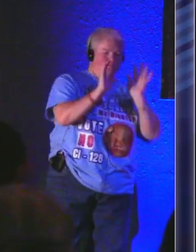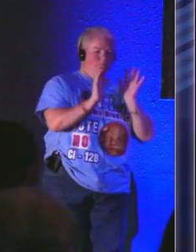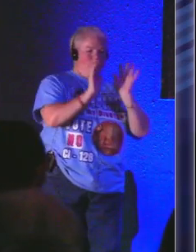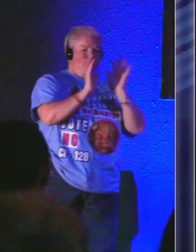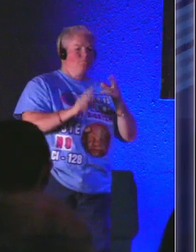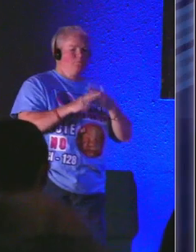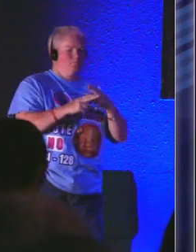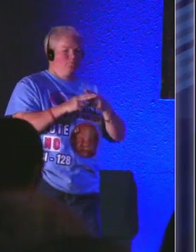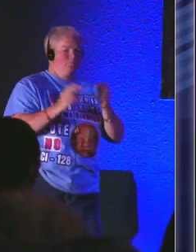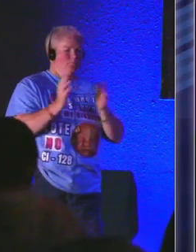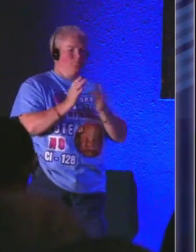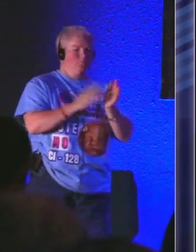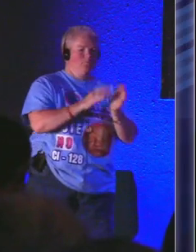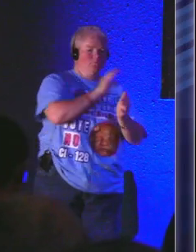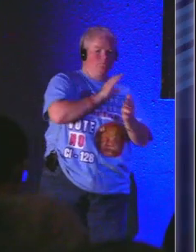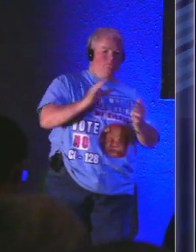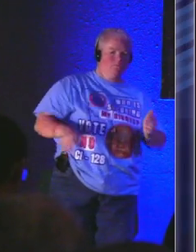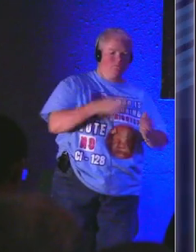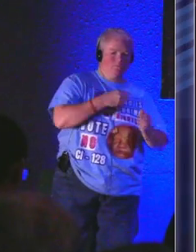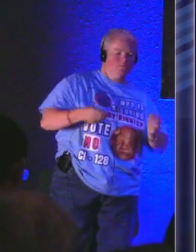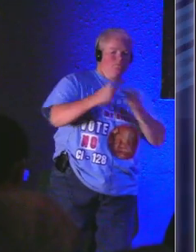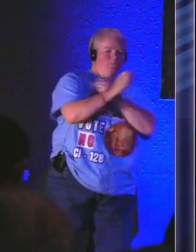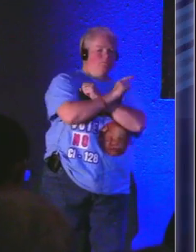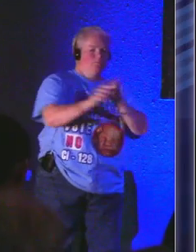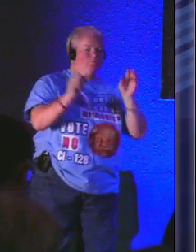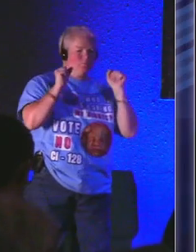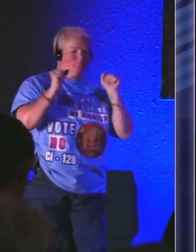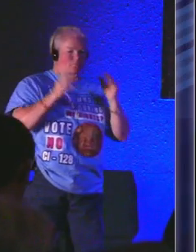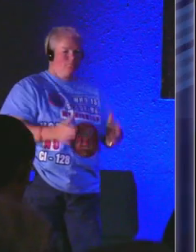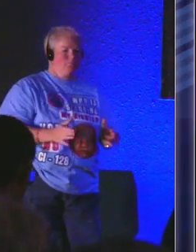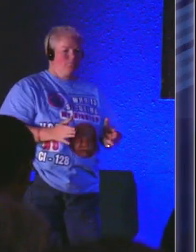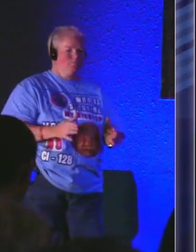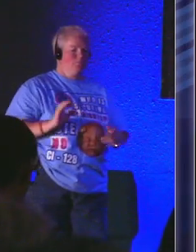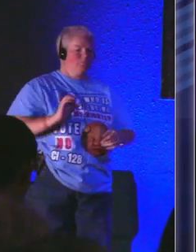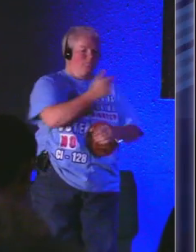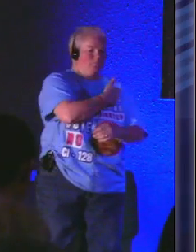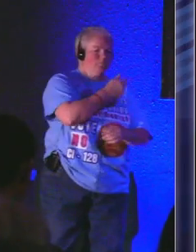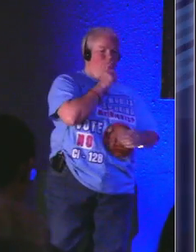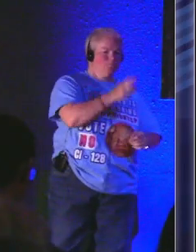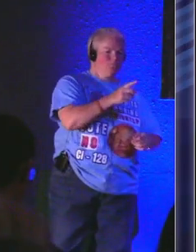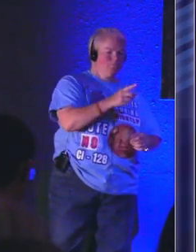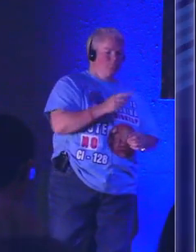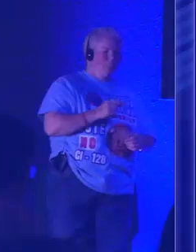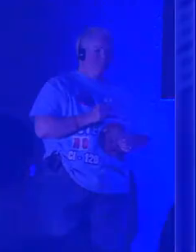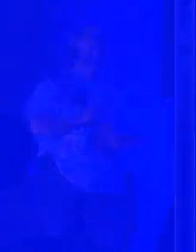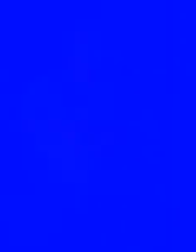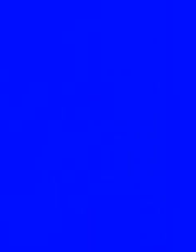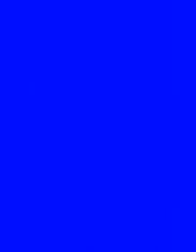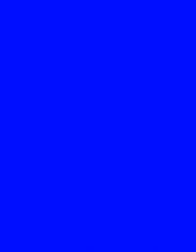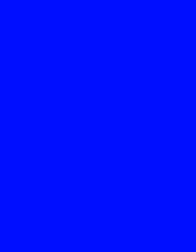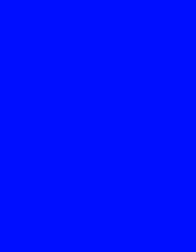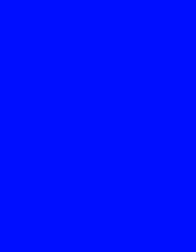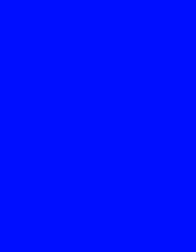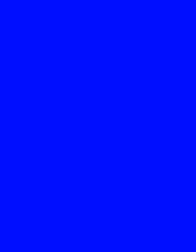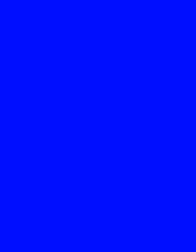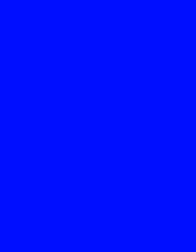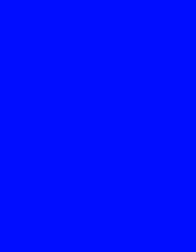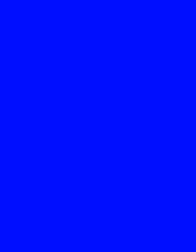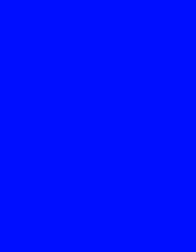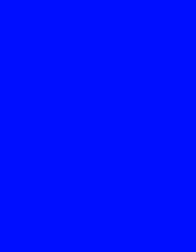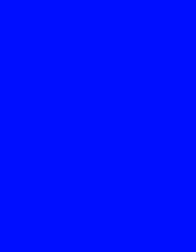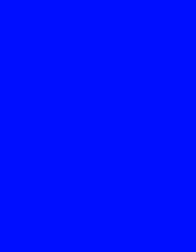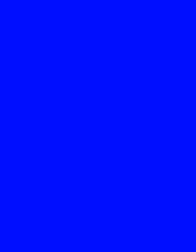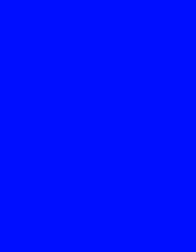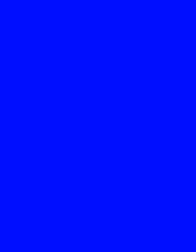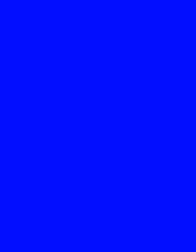in the mighty name of Jesus Christ our Lord and Savior and everyone said Amen the altars